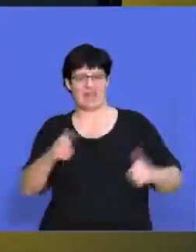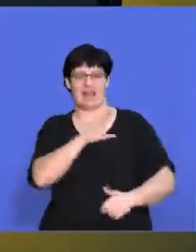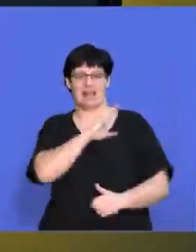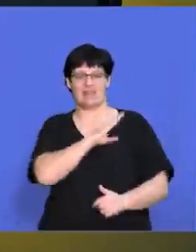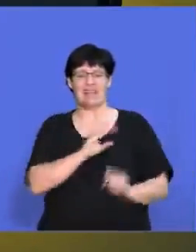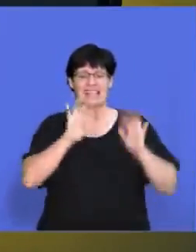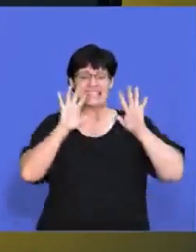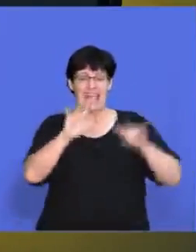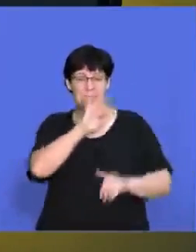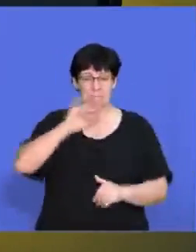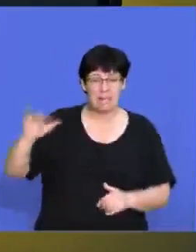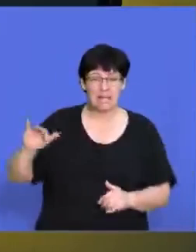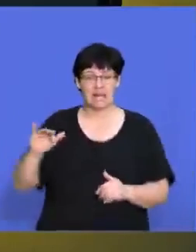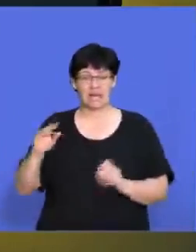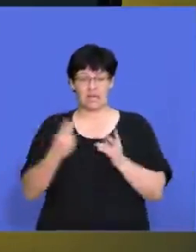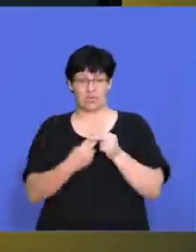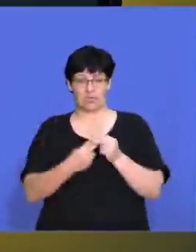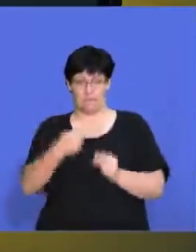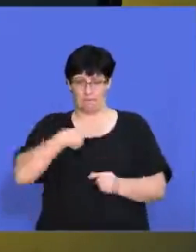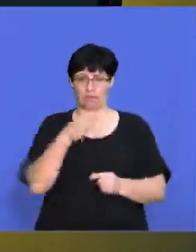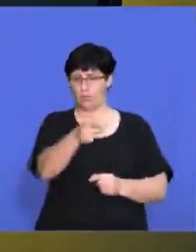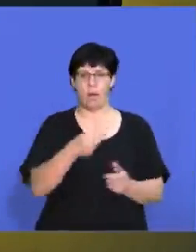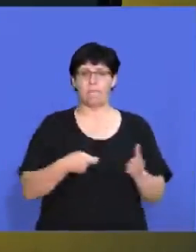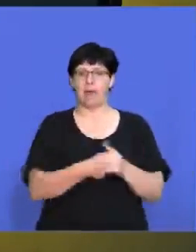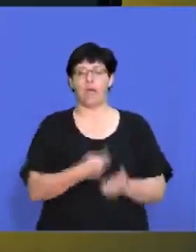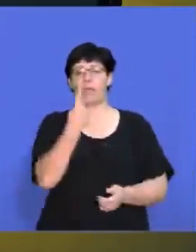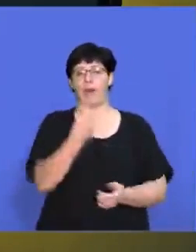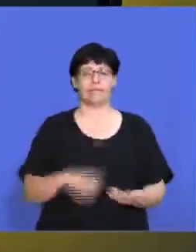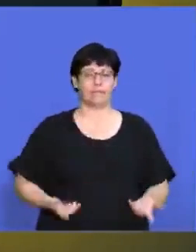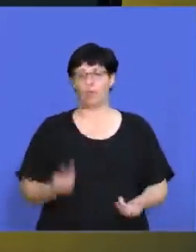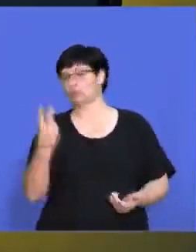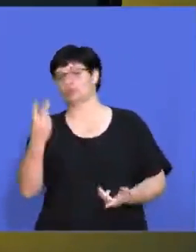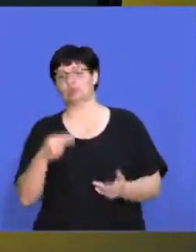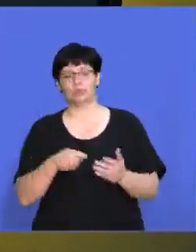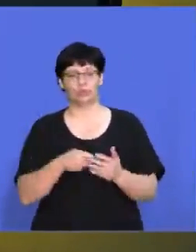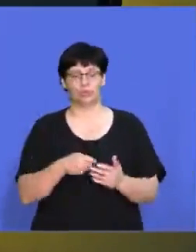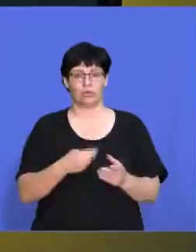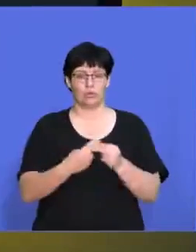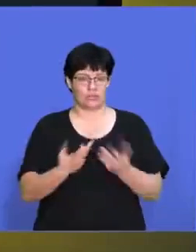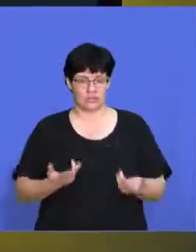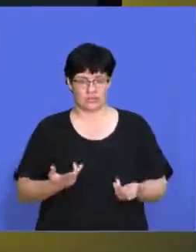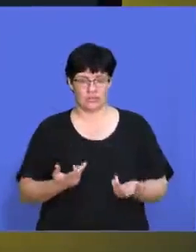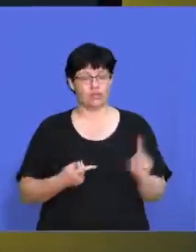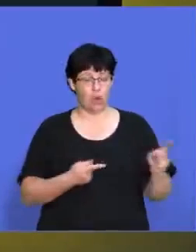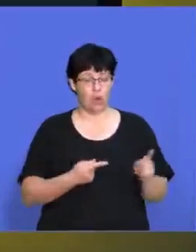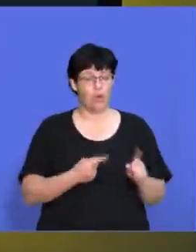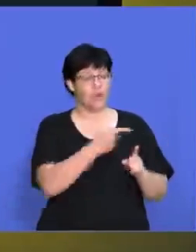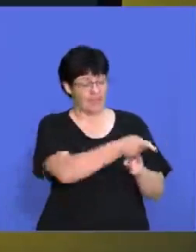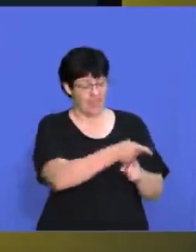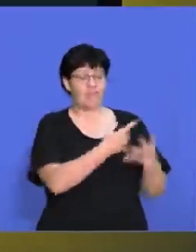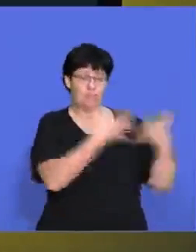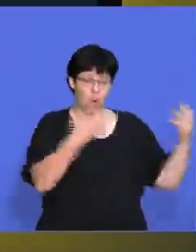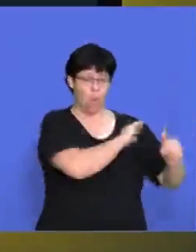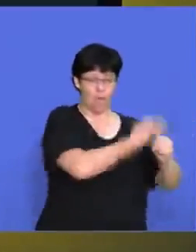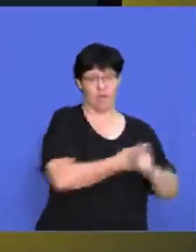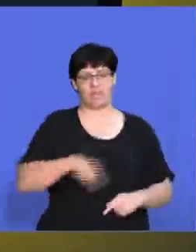units where you and I, we are only buying one unit of cold drink at a time. So they've got a lot more power than we would